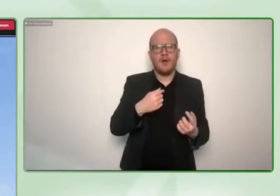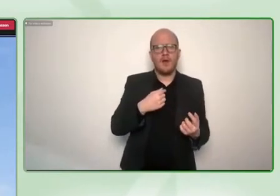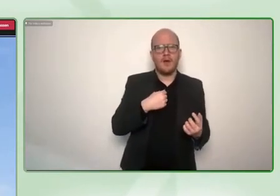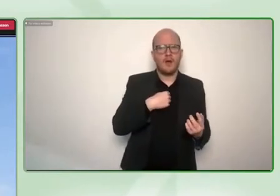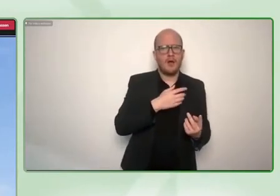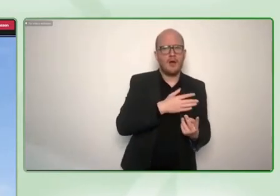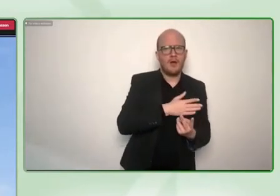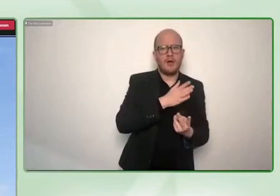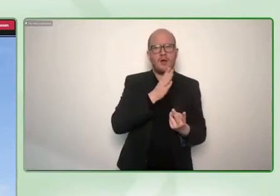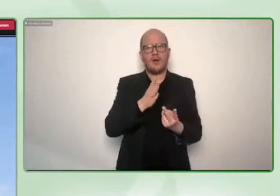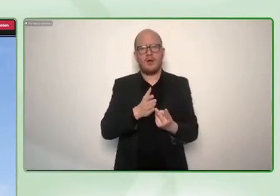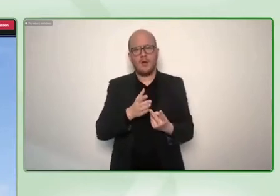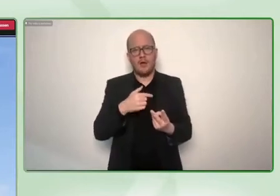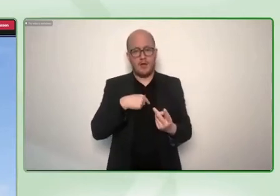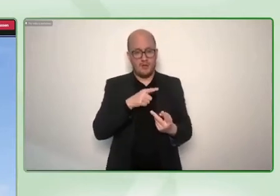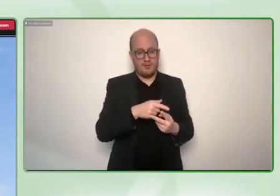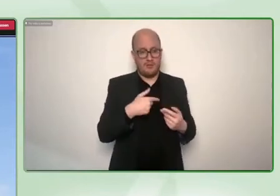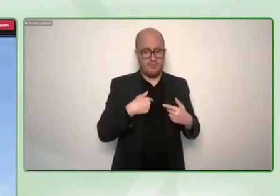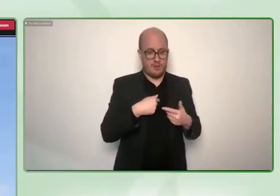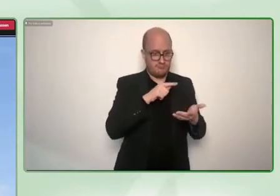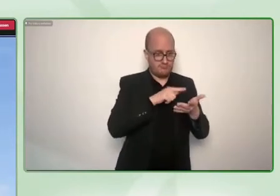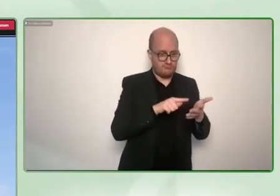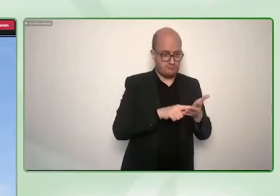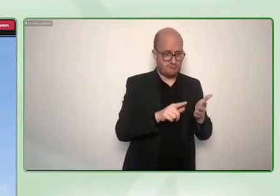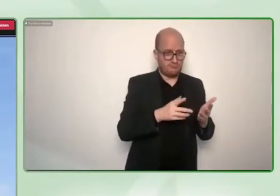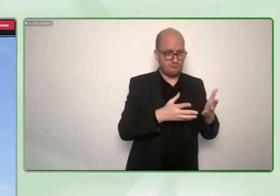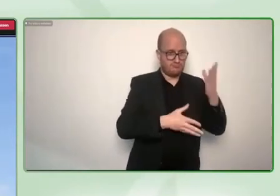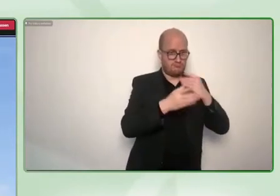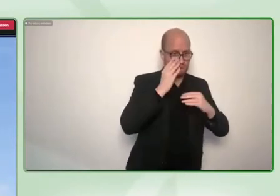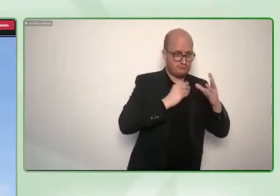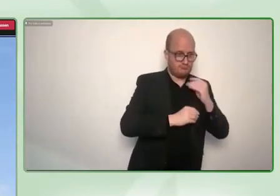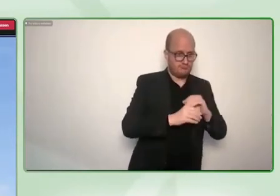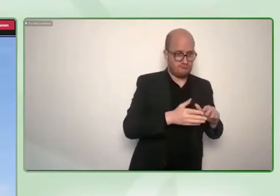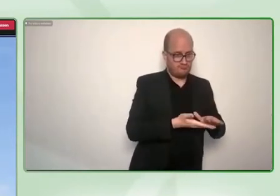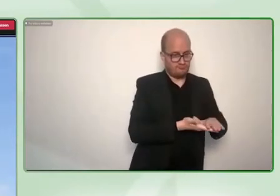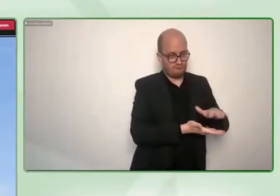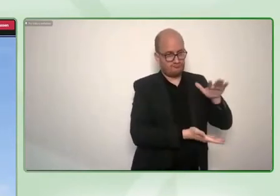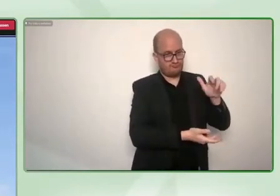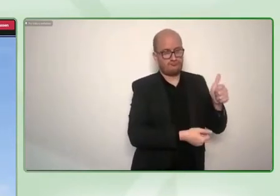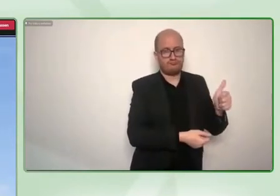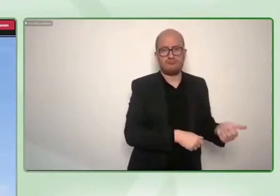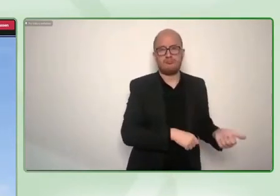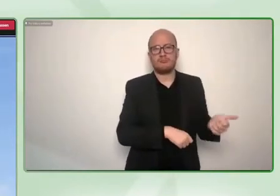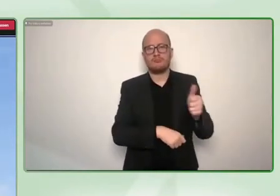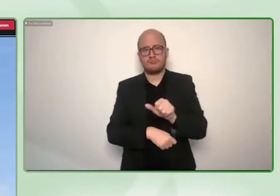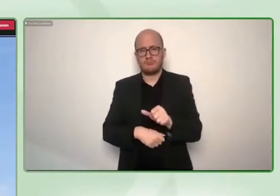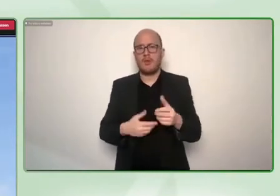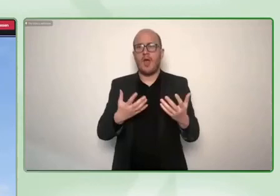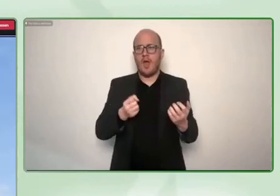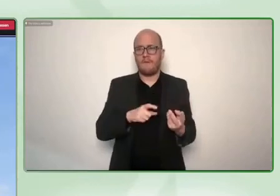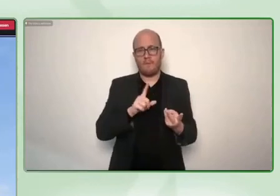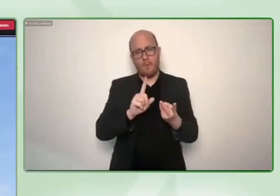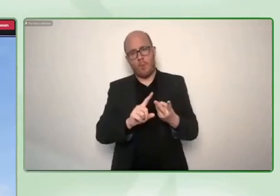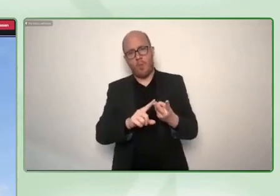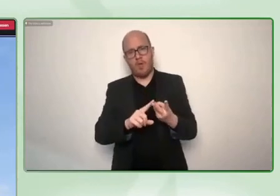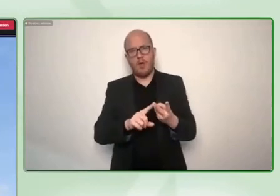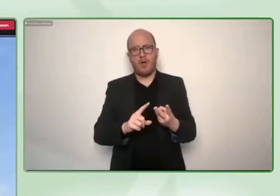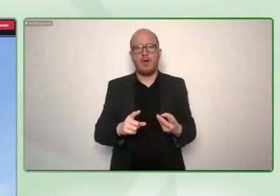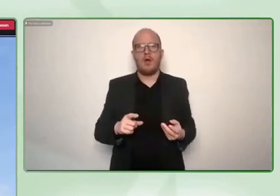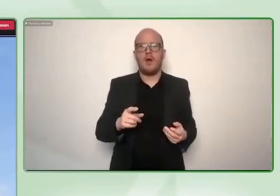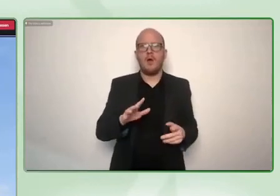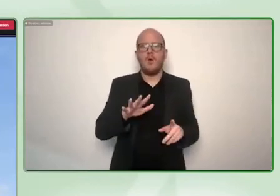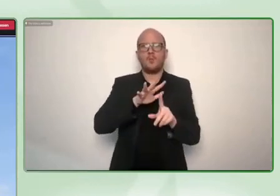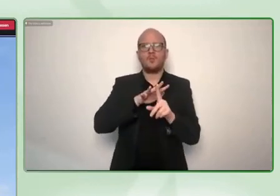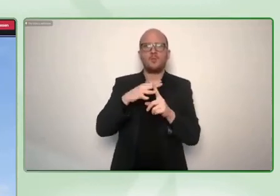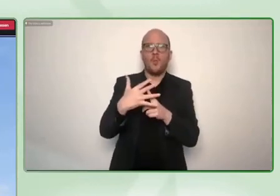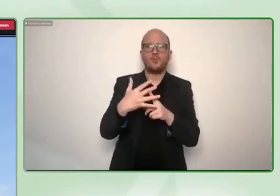program that we are currently scaling on and on we are currently active in 26 countries and i hope that we'll be able to internationalize into